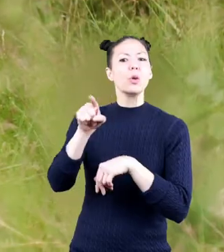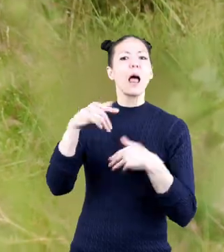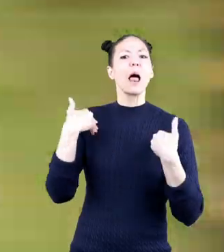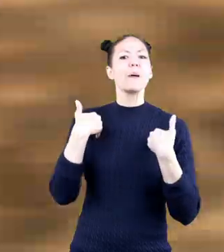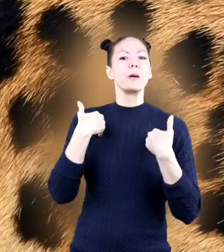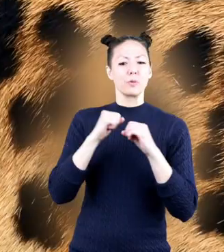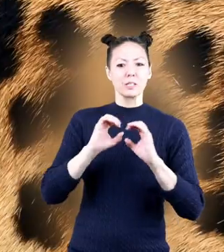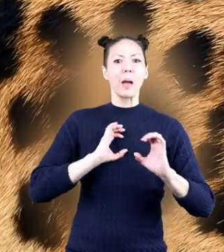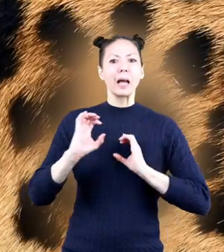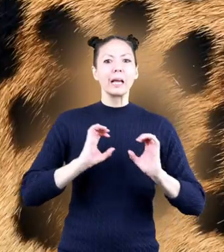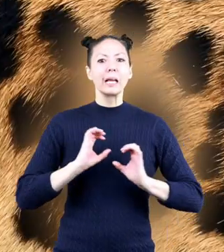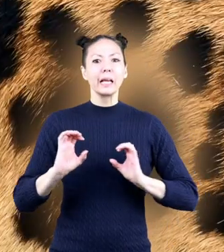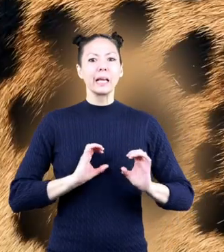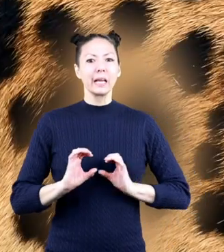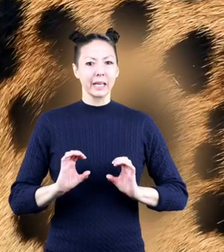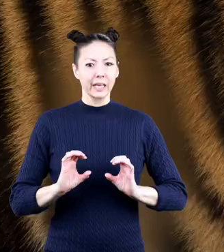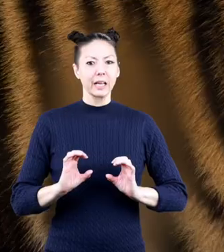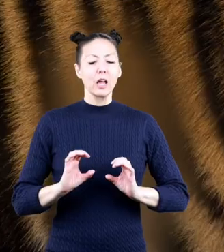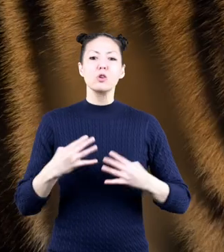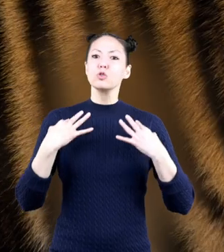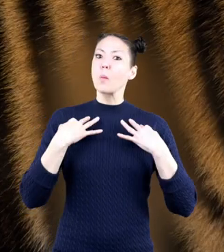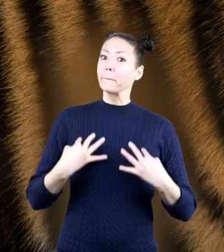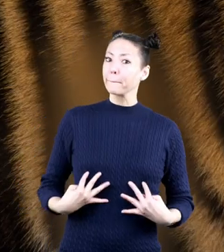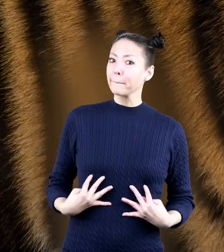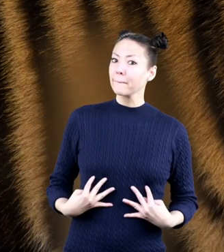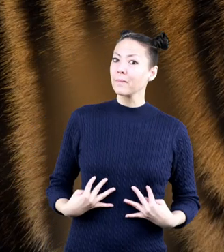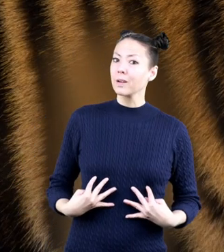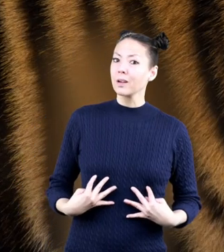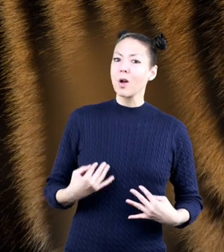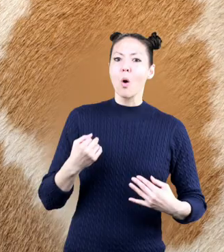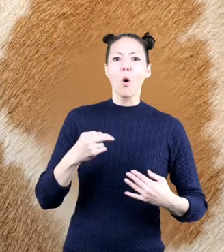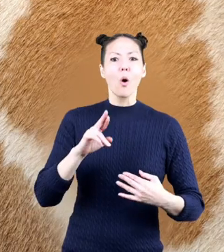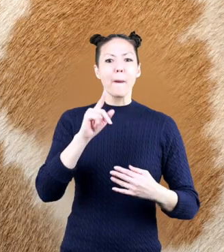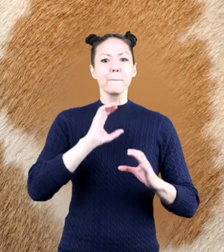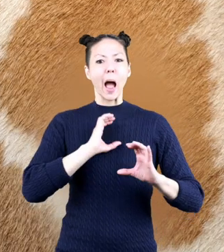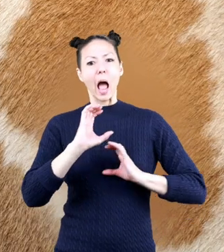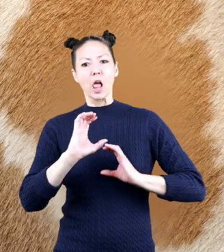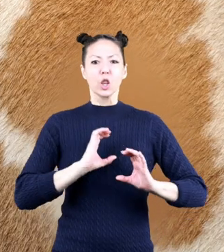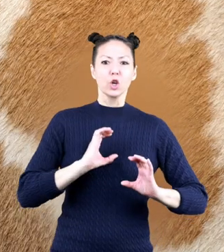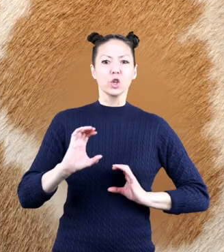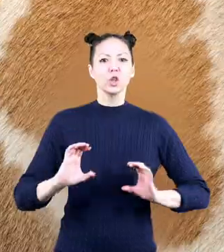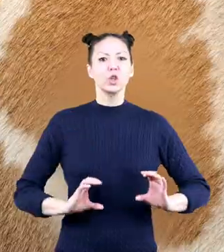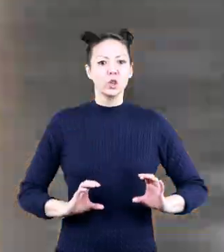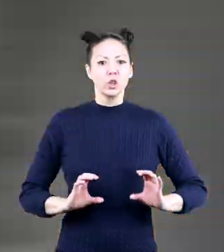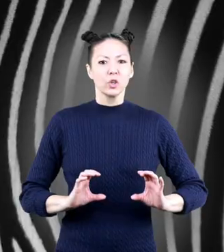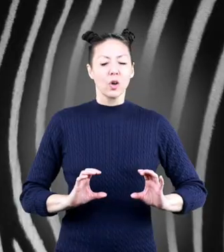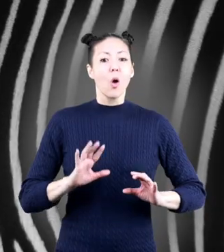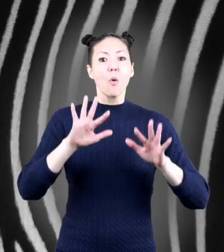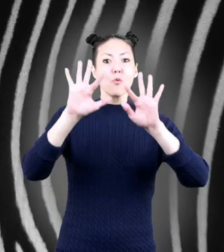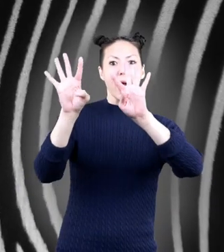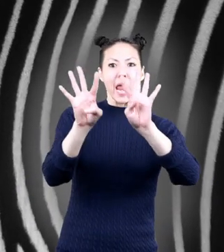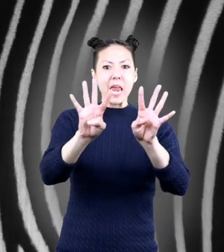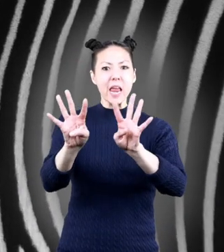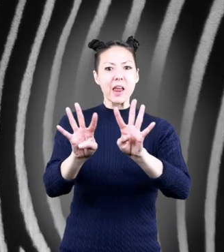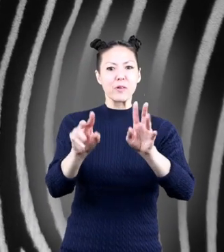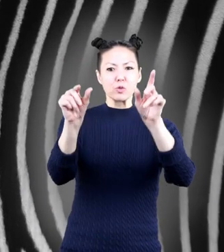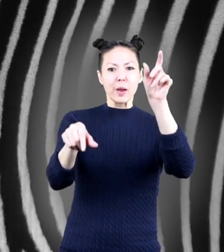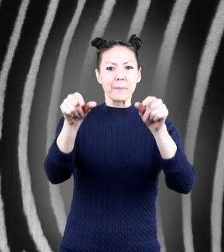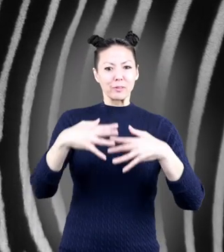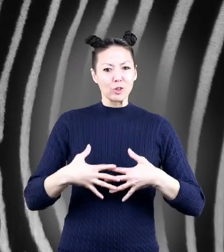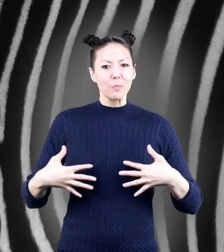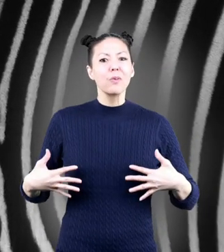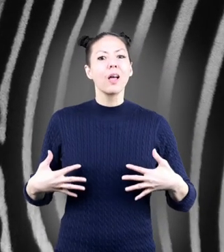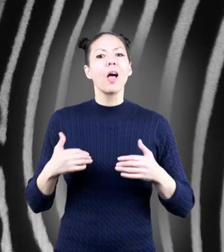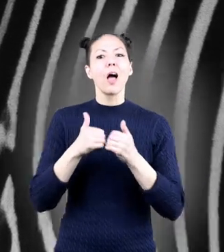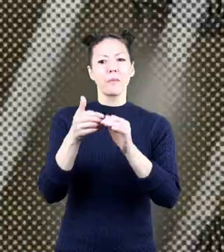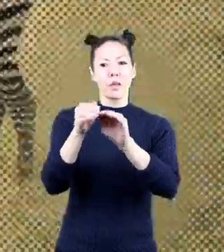by animals with spots, stripes, or patterns. The wavy stripes on a zebra